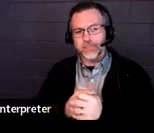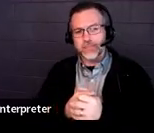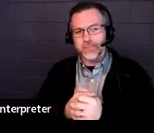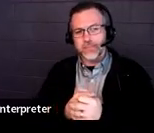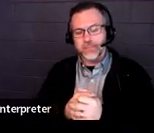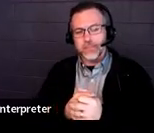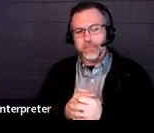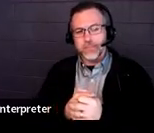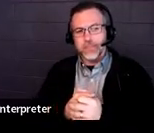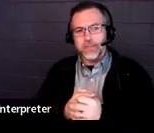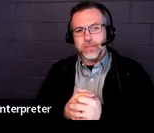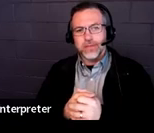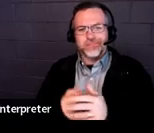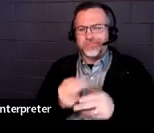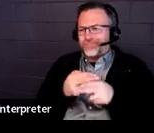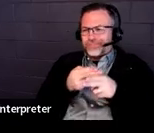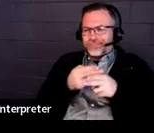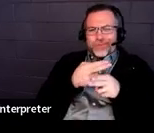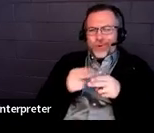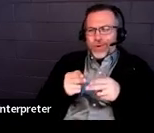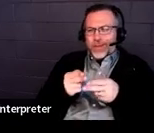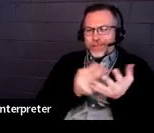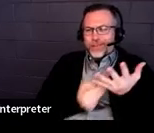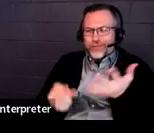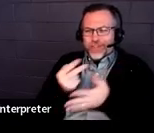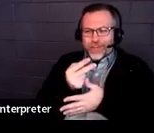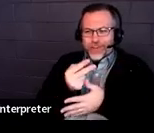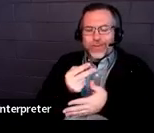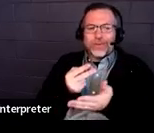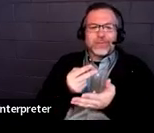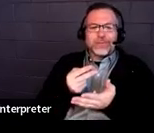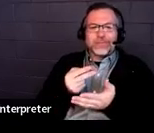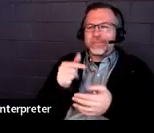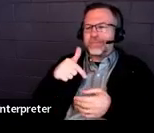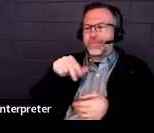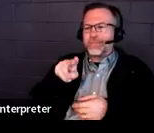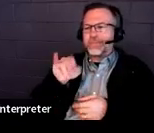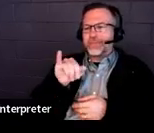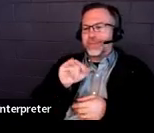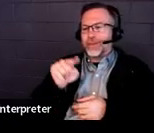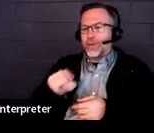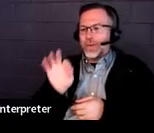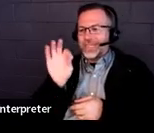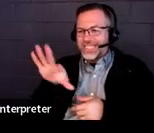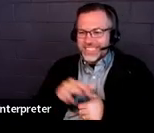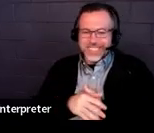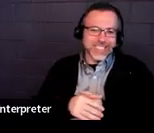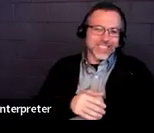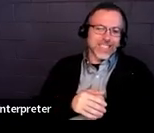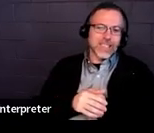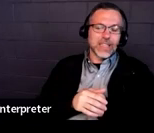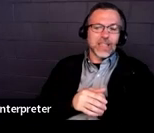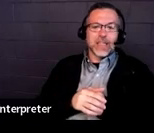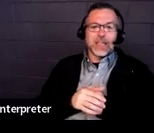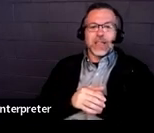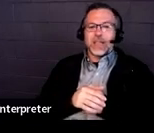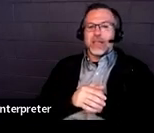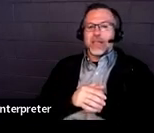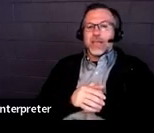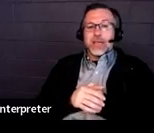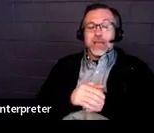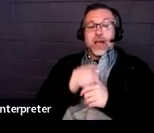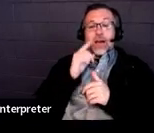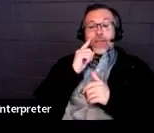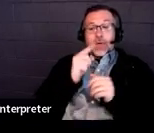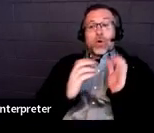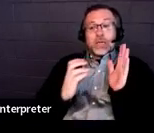We do have just a quick little review, thought I'd throw in a little quiz to keep it interesting. So, this is section